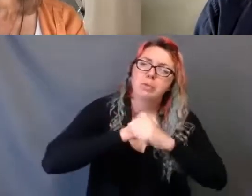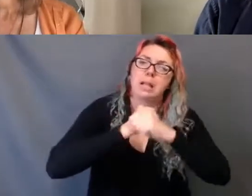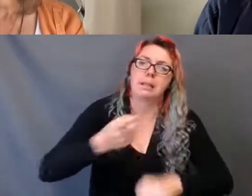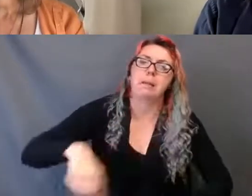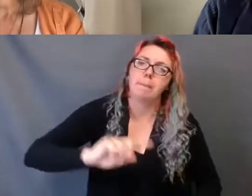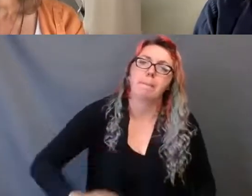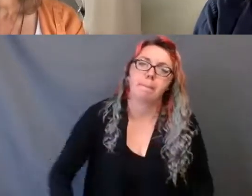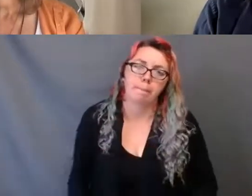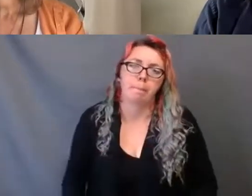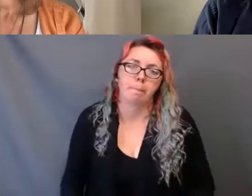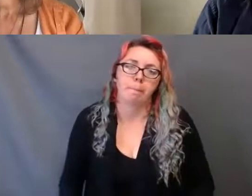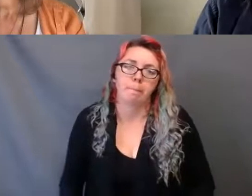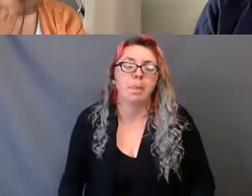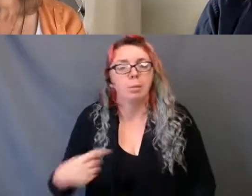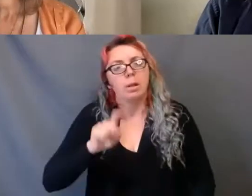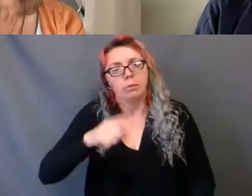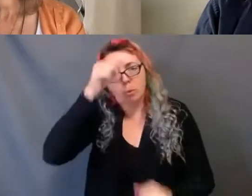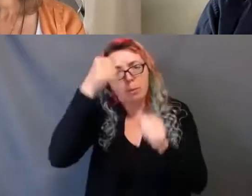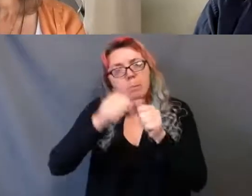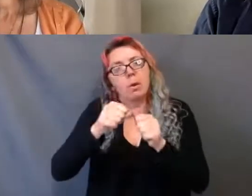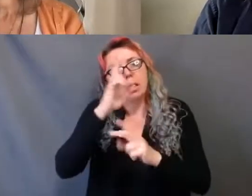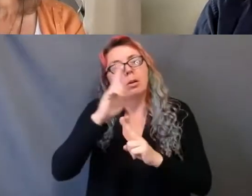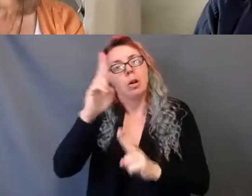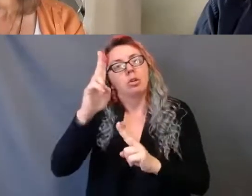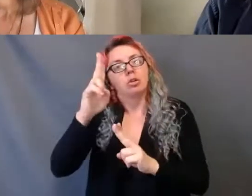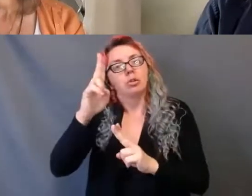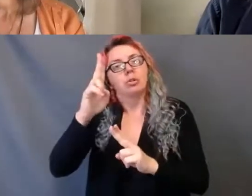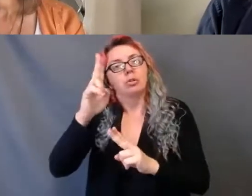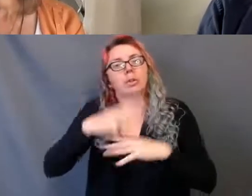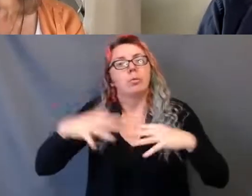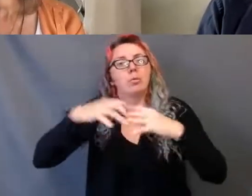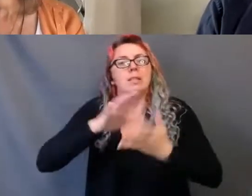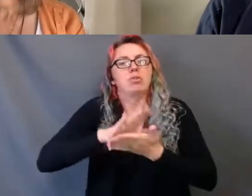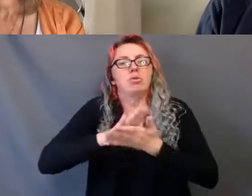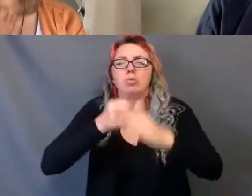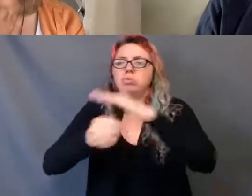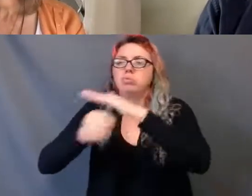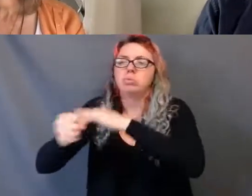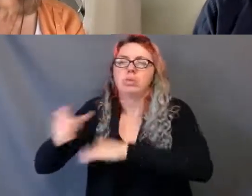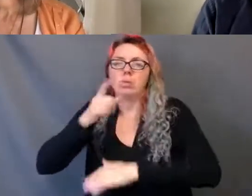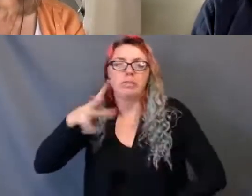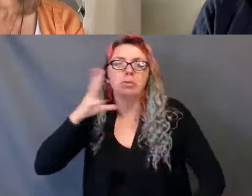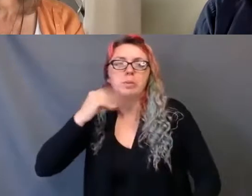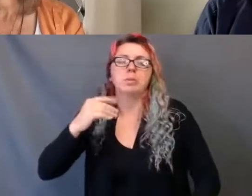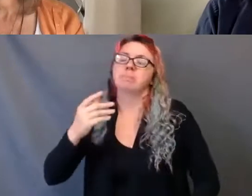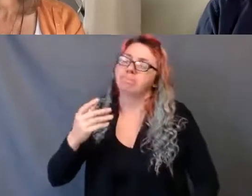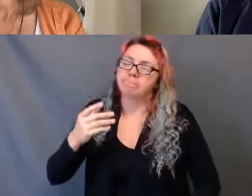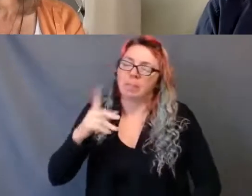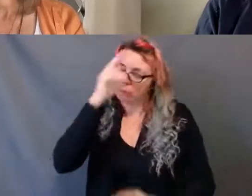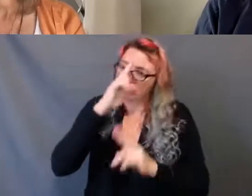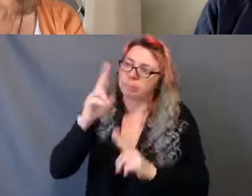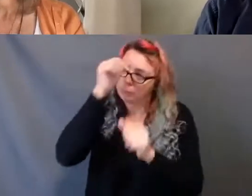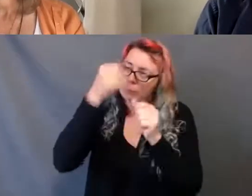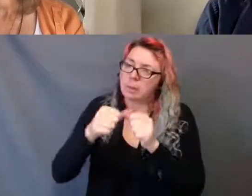And to remember and honour the struggles of the residential and day school survivors. The inquiry into murdered and missing Indigenous women and